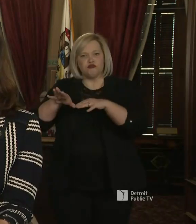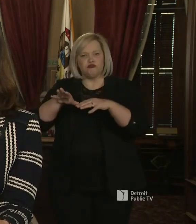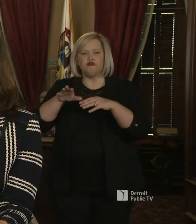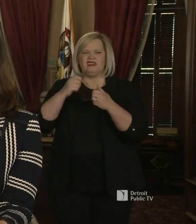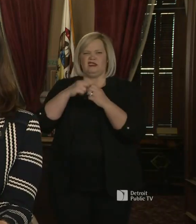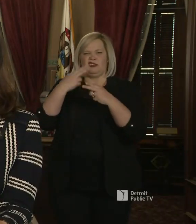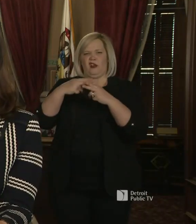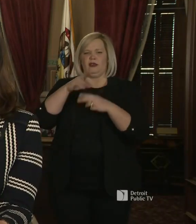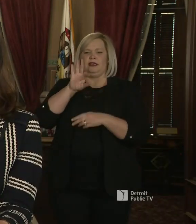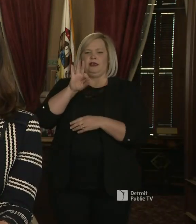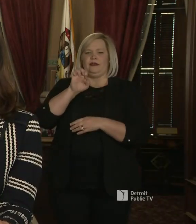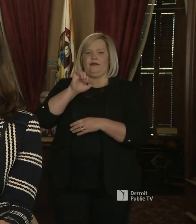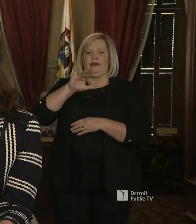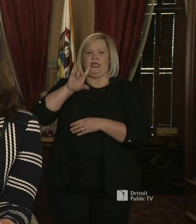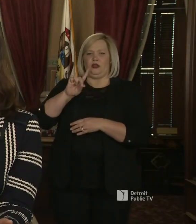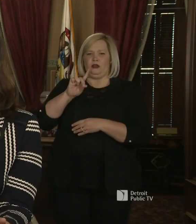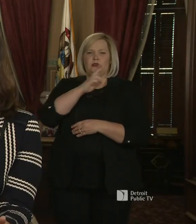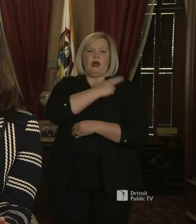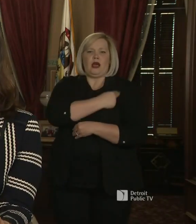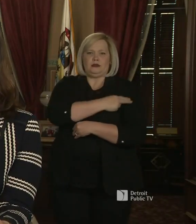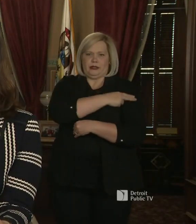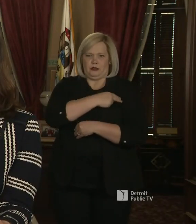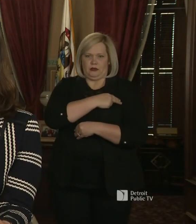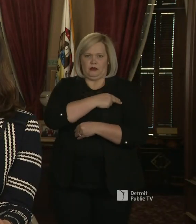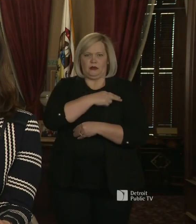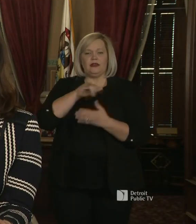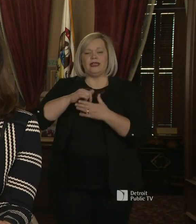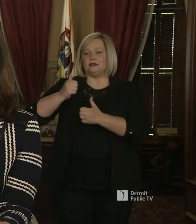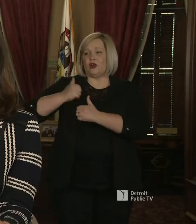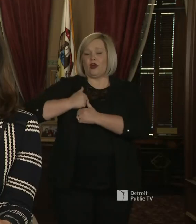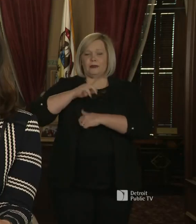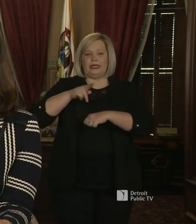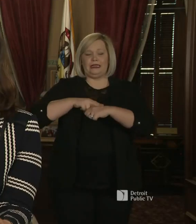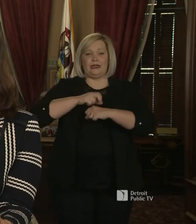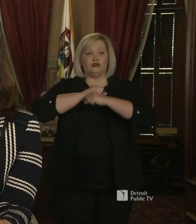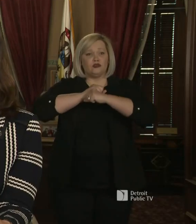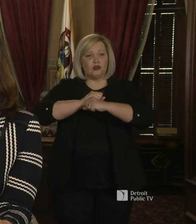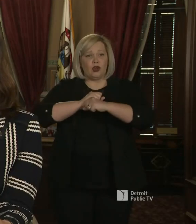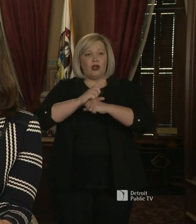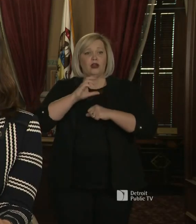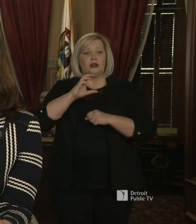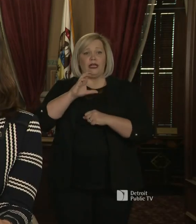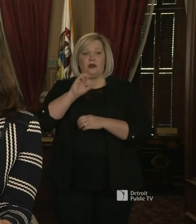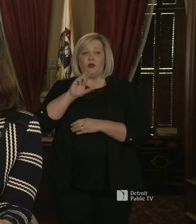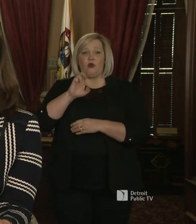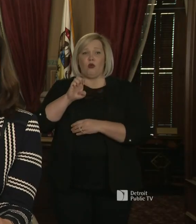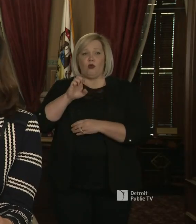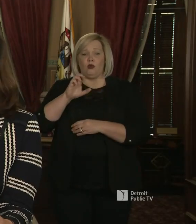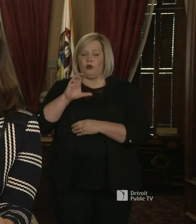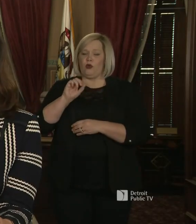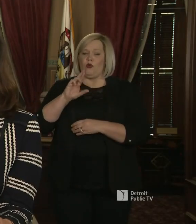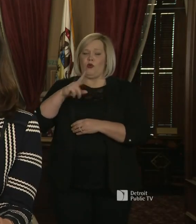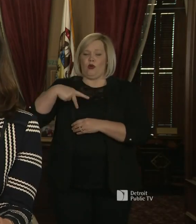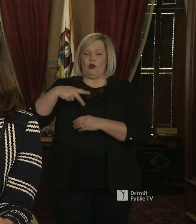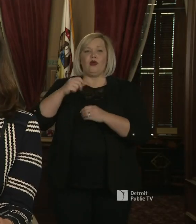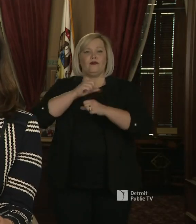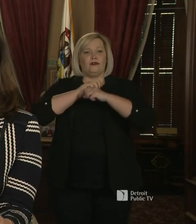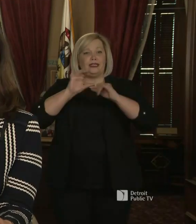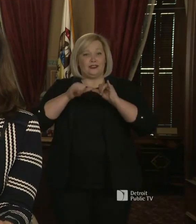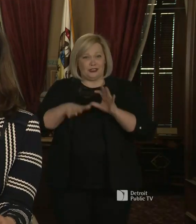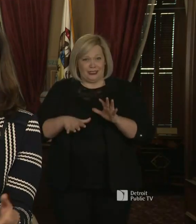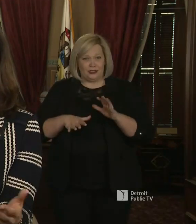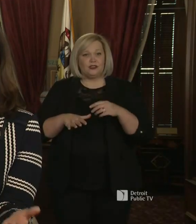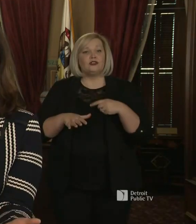I was with the Army National Guard as well as, um, the Army Corps of Engineers, and it was really impressive the,